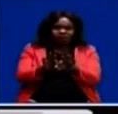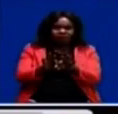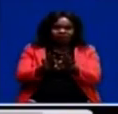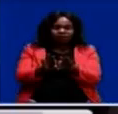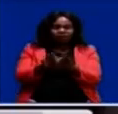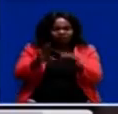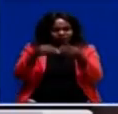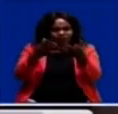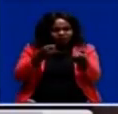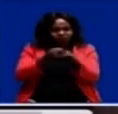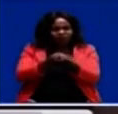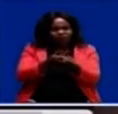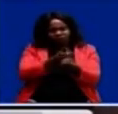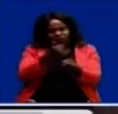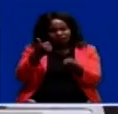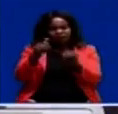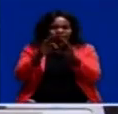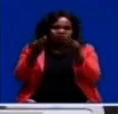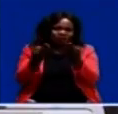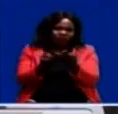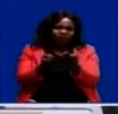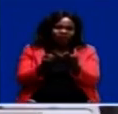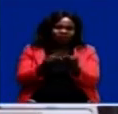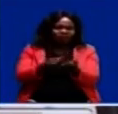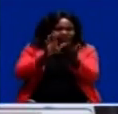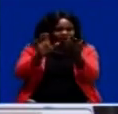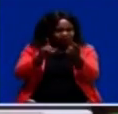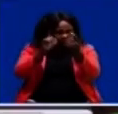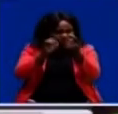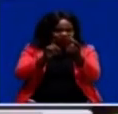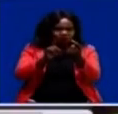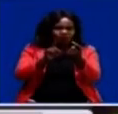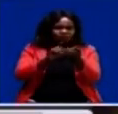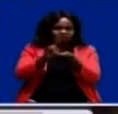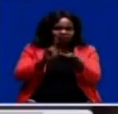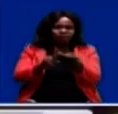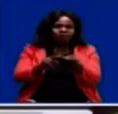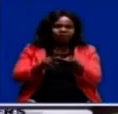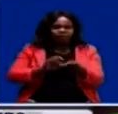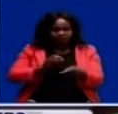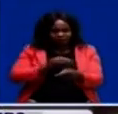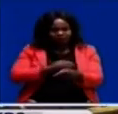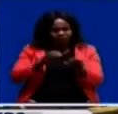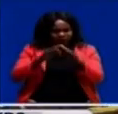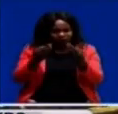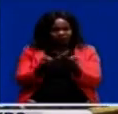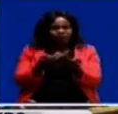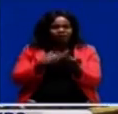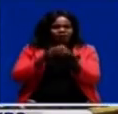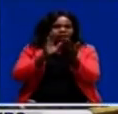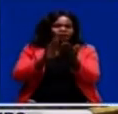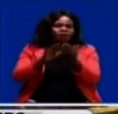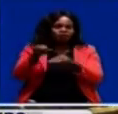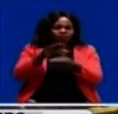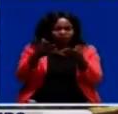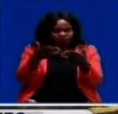to other families that may face the challenges that our family has faced over the loss